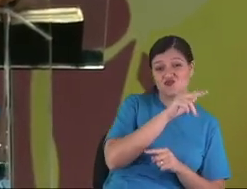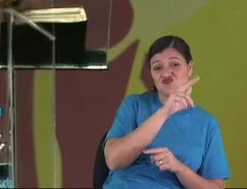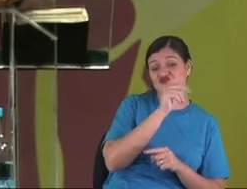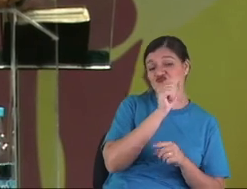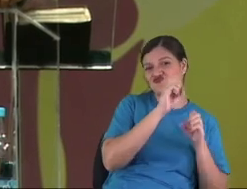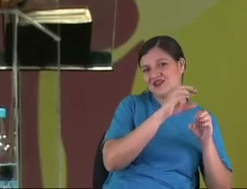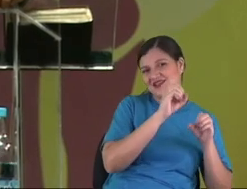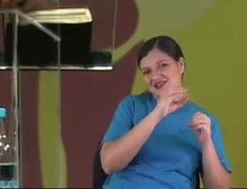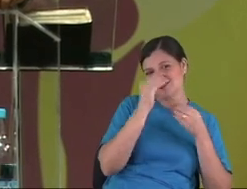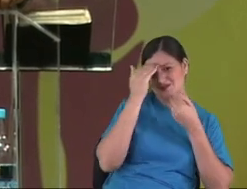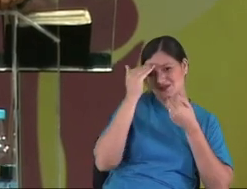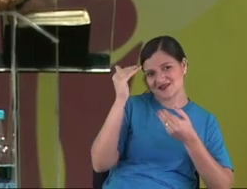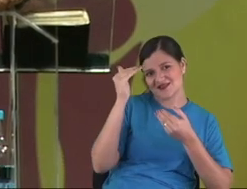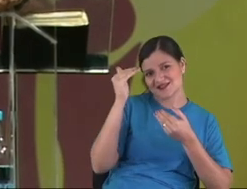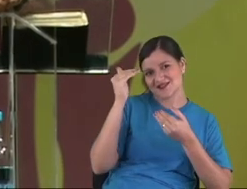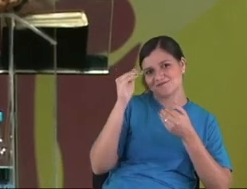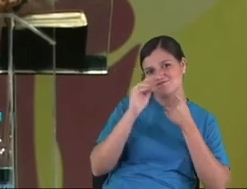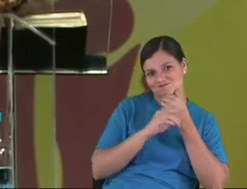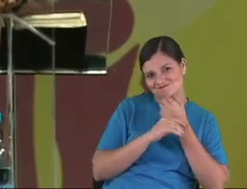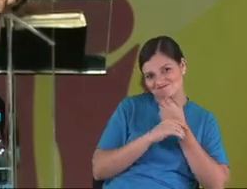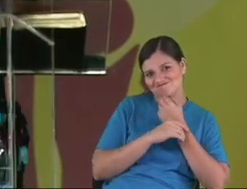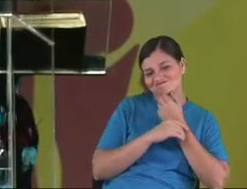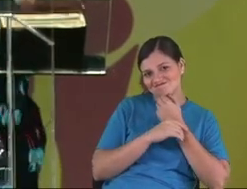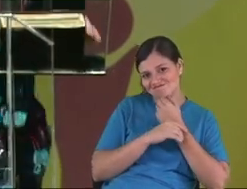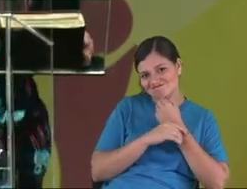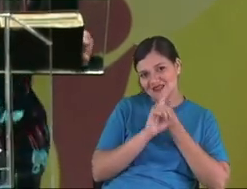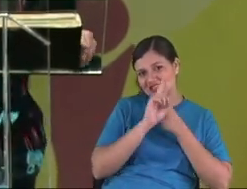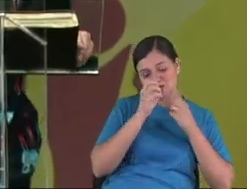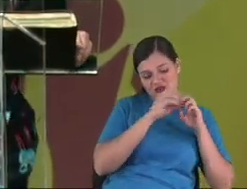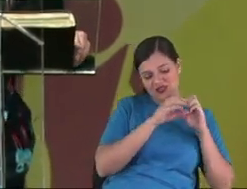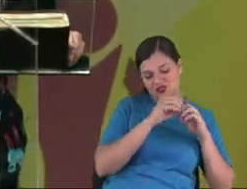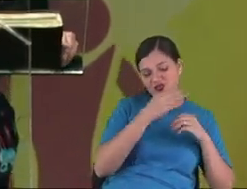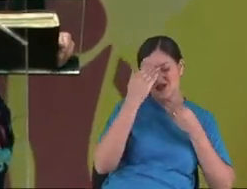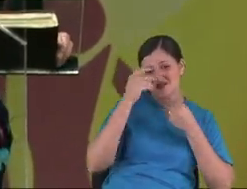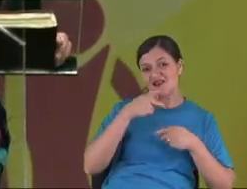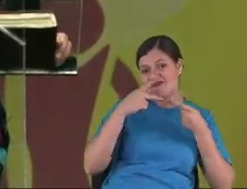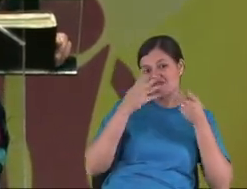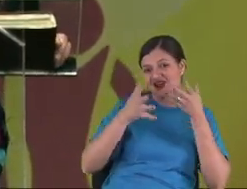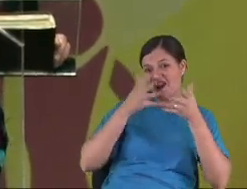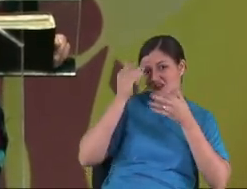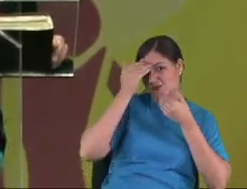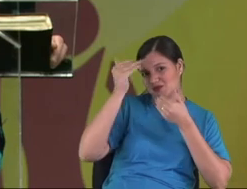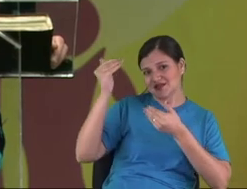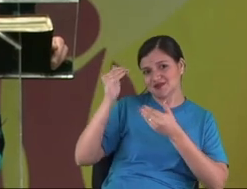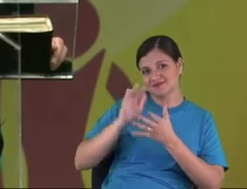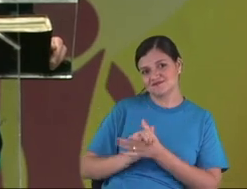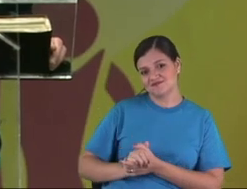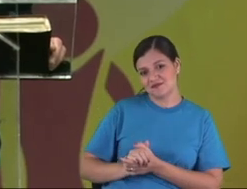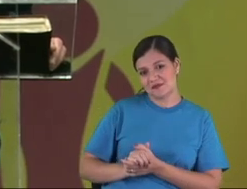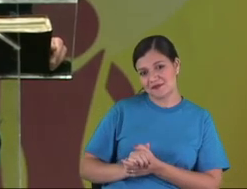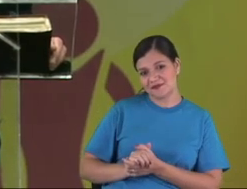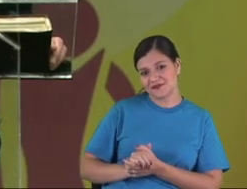him and his grandpa never taught him how to say thank you.